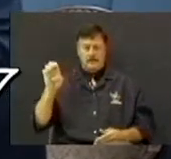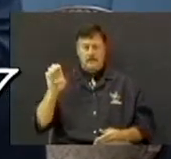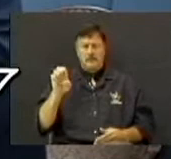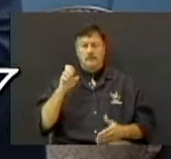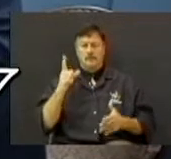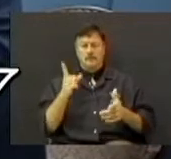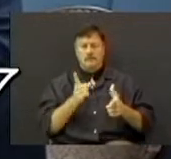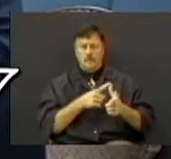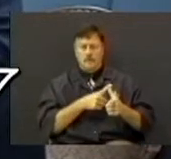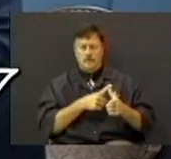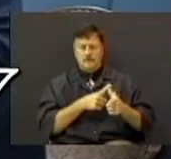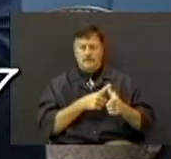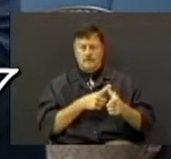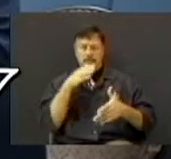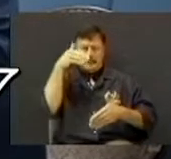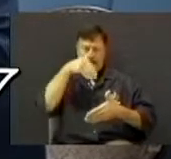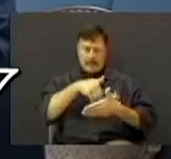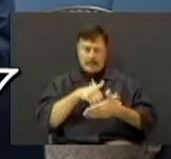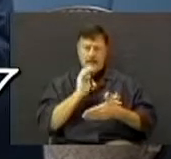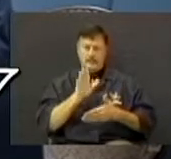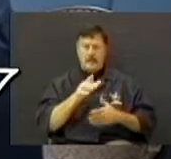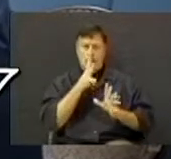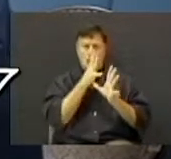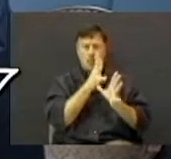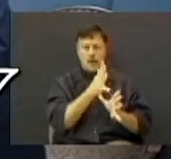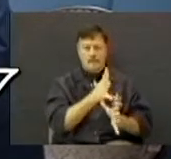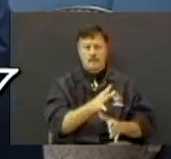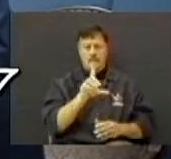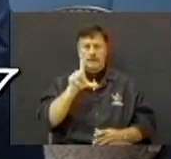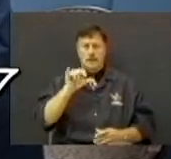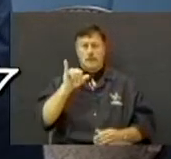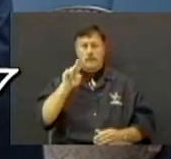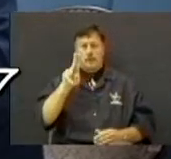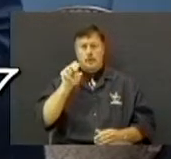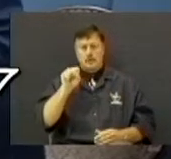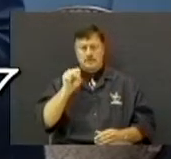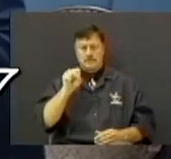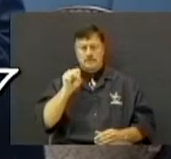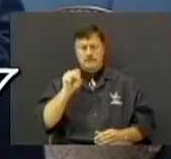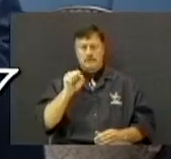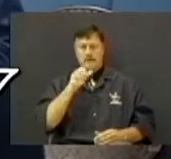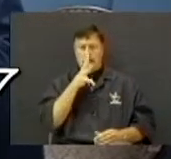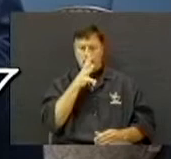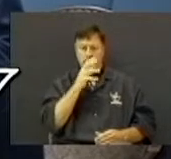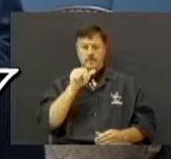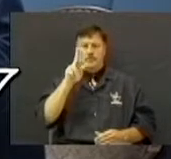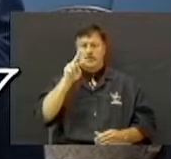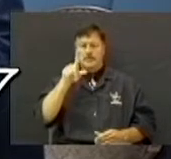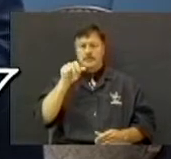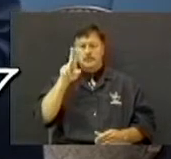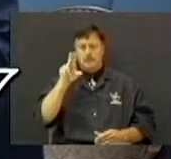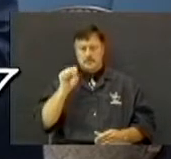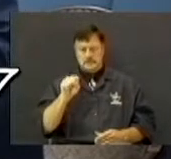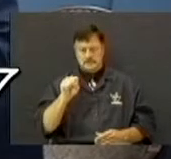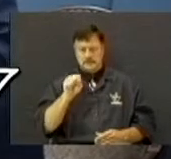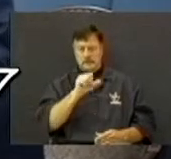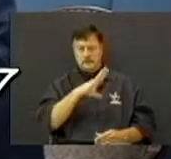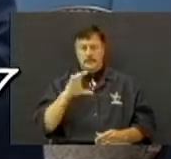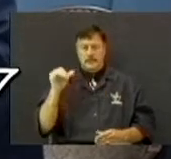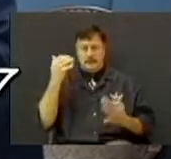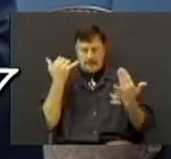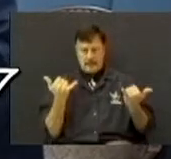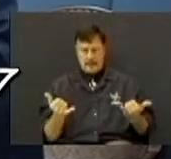first in thy grandmother Lois and thy mother Eunice. And I am